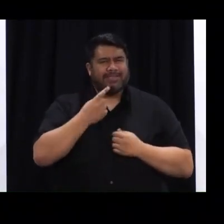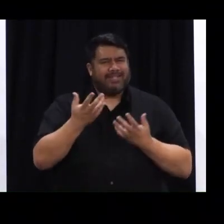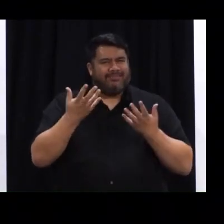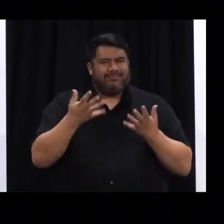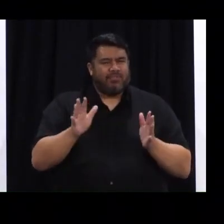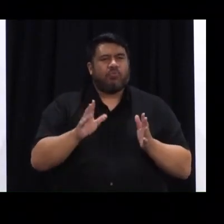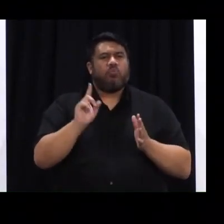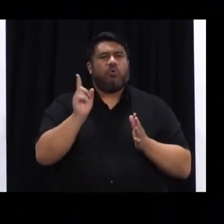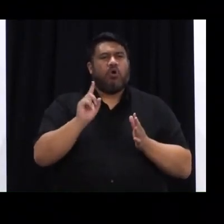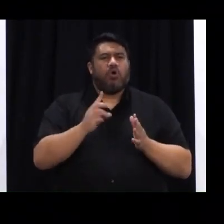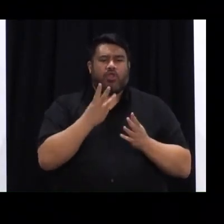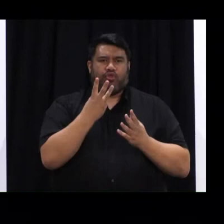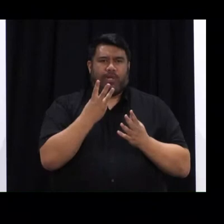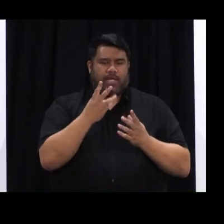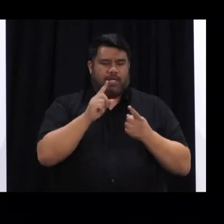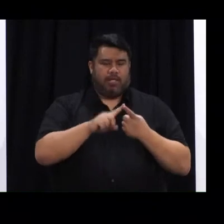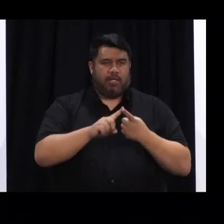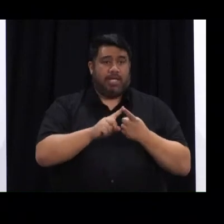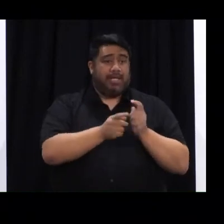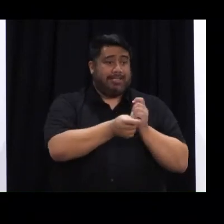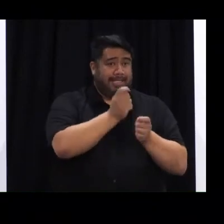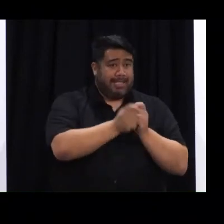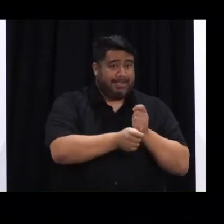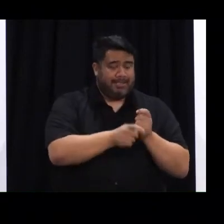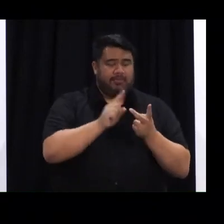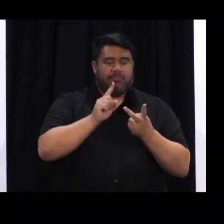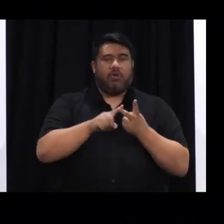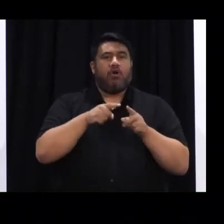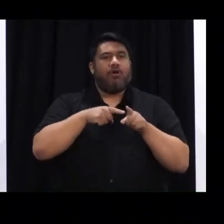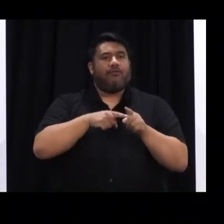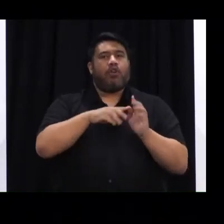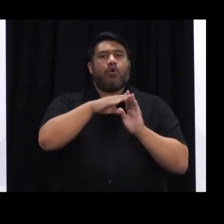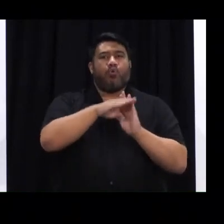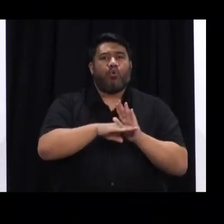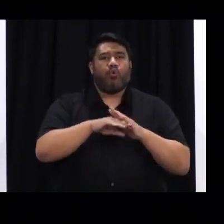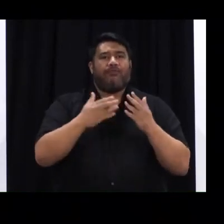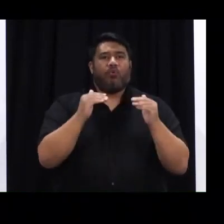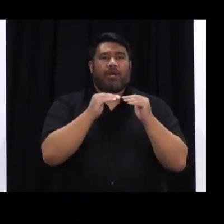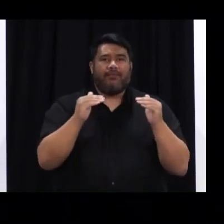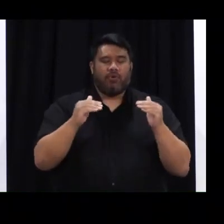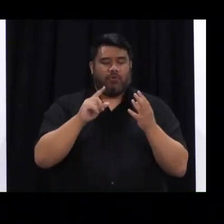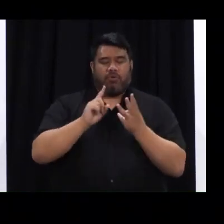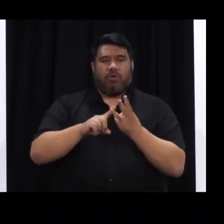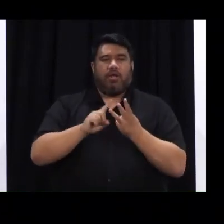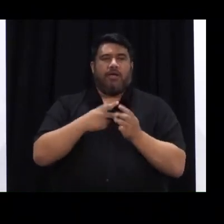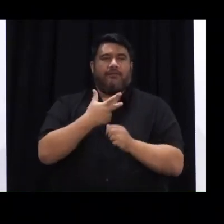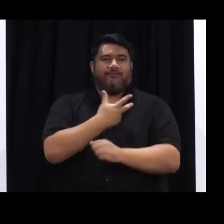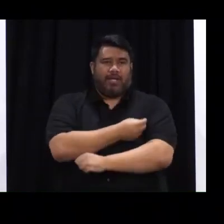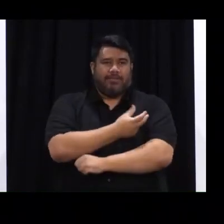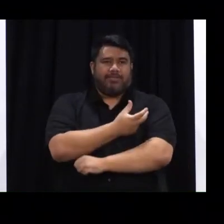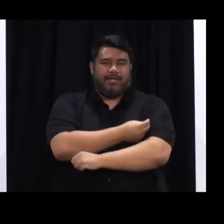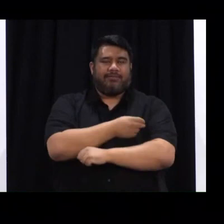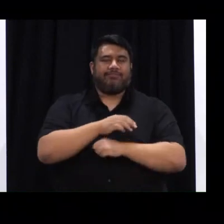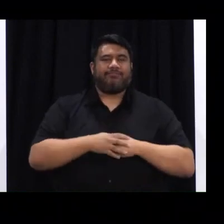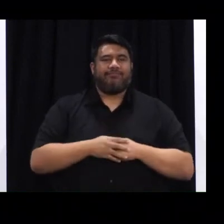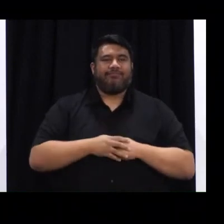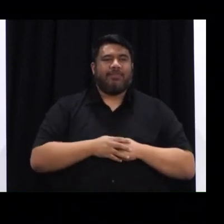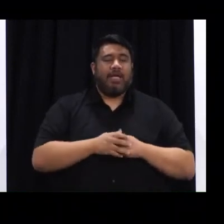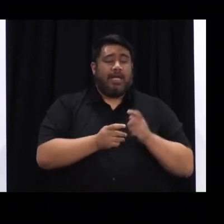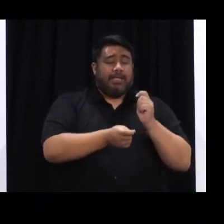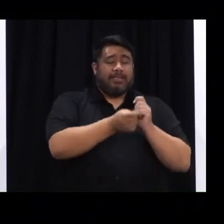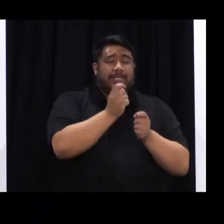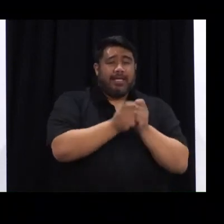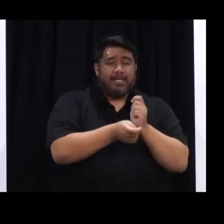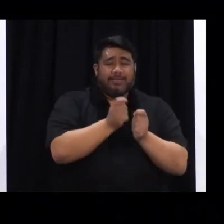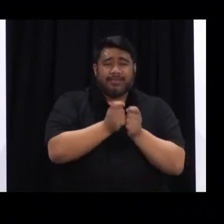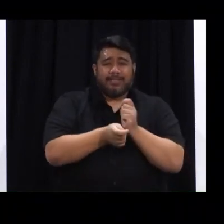They are getting tested, following alert level rules, and getting vaccinated. Our testing numbers have picked up in recent days,